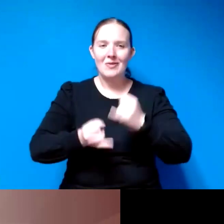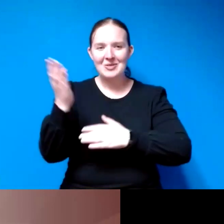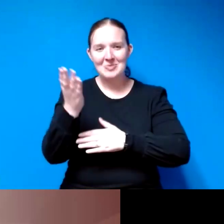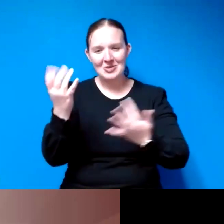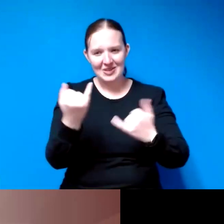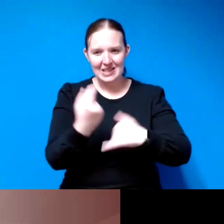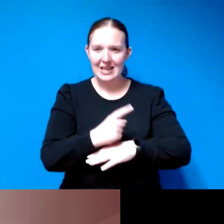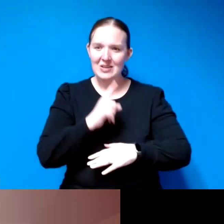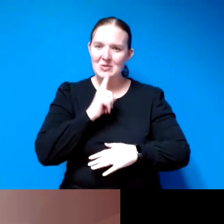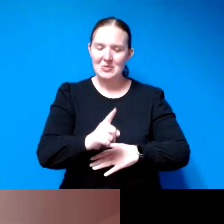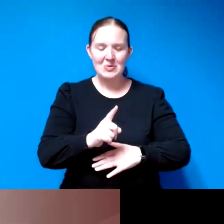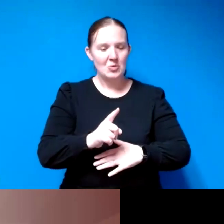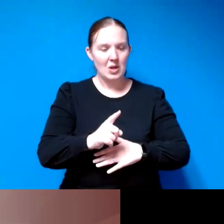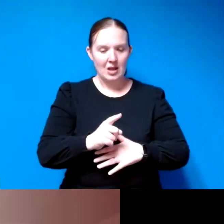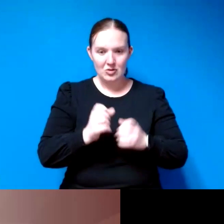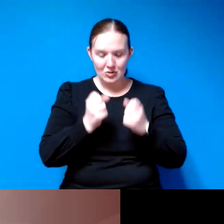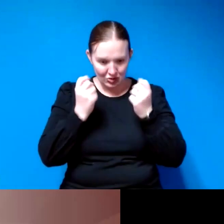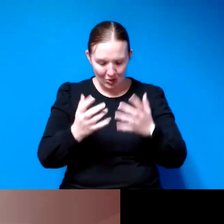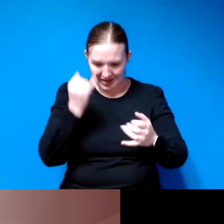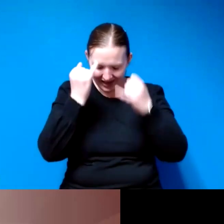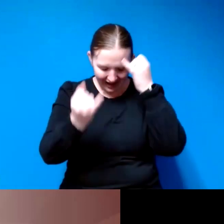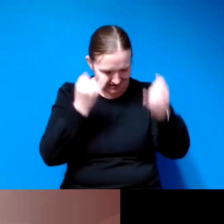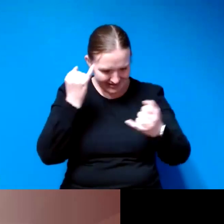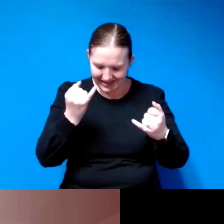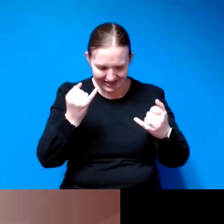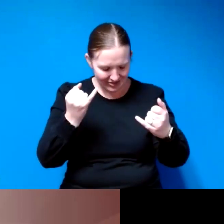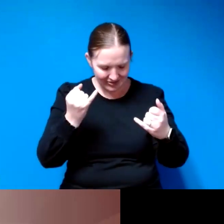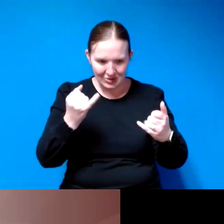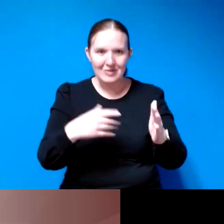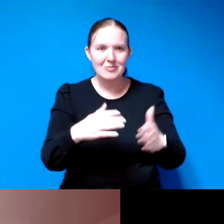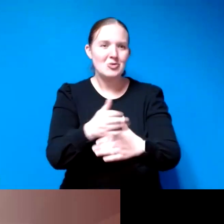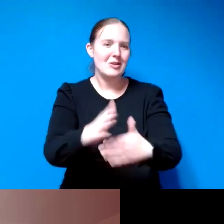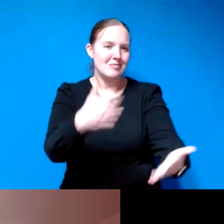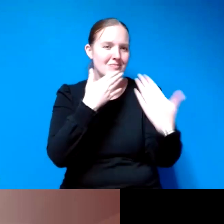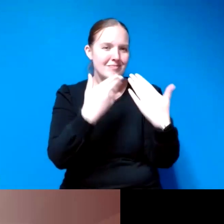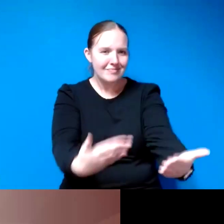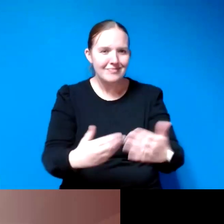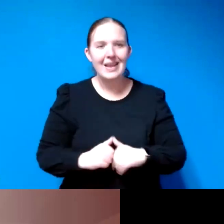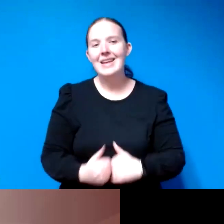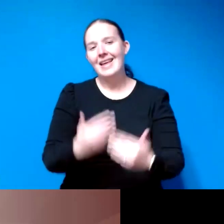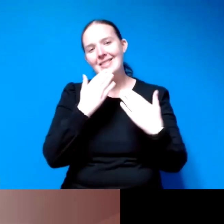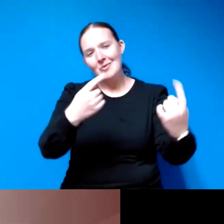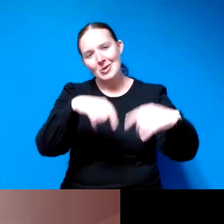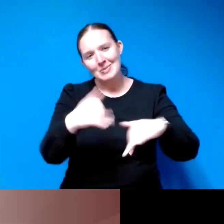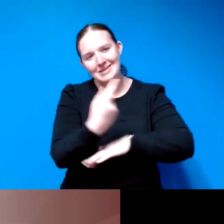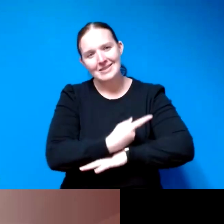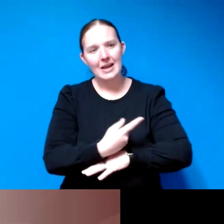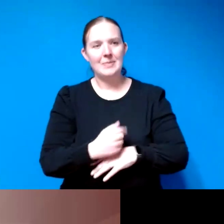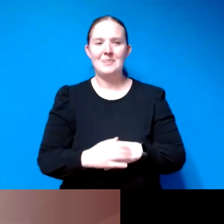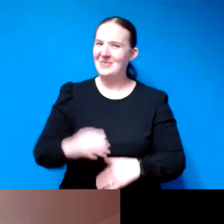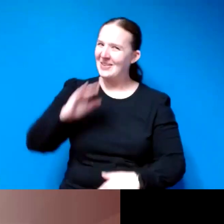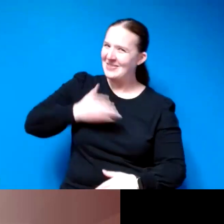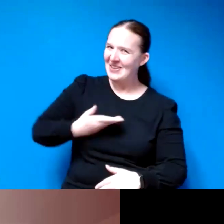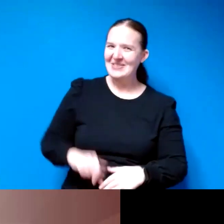and you just drove all of these ideas home for us so i want to just thank you for for that so again thank you for being here we really you're welcome